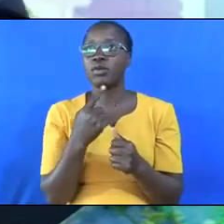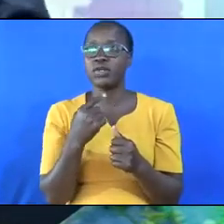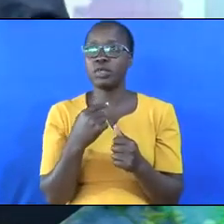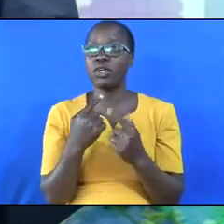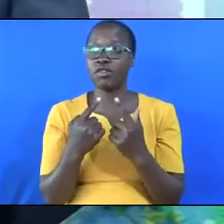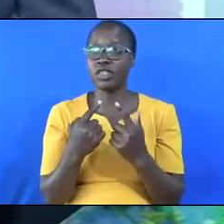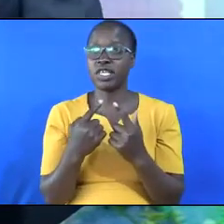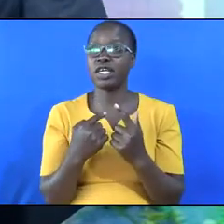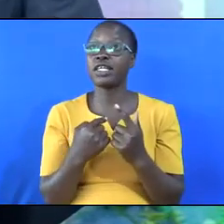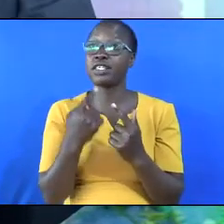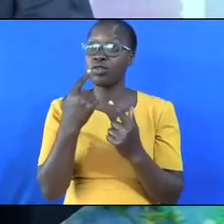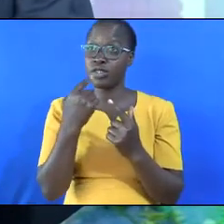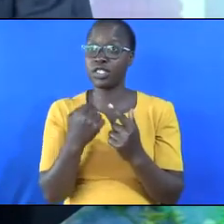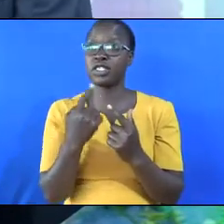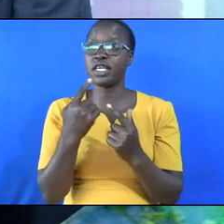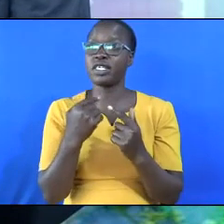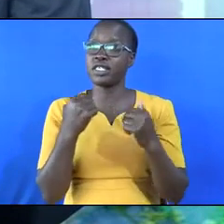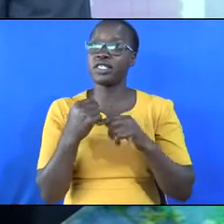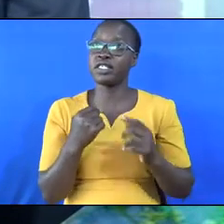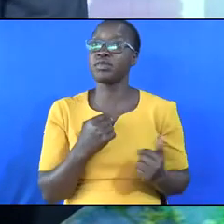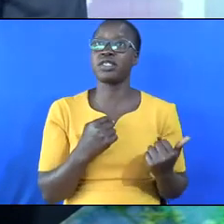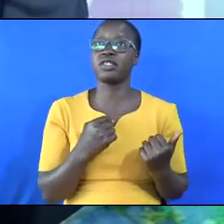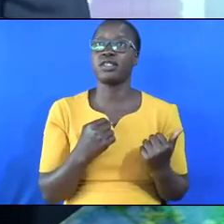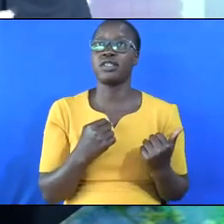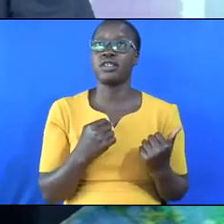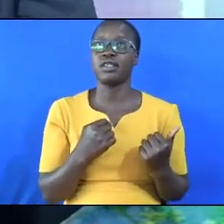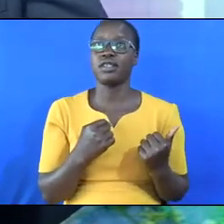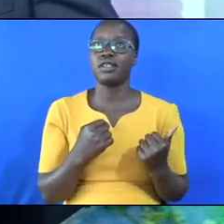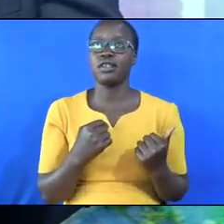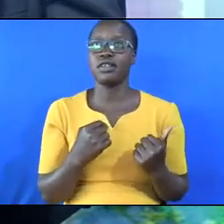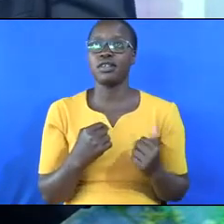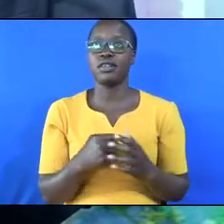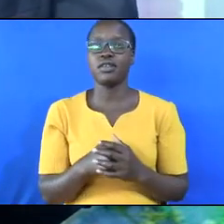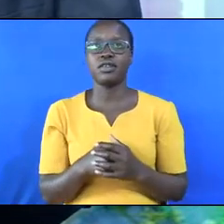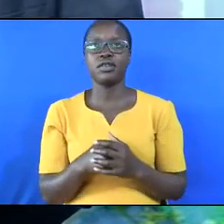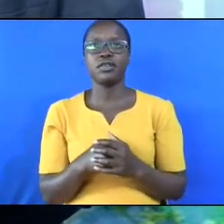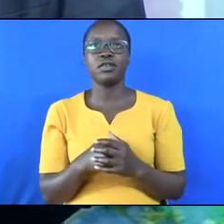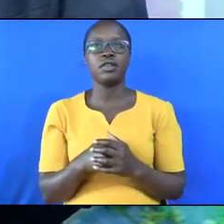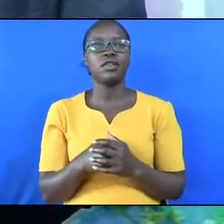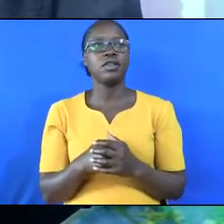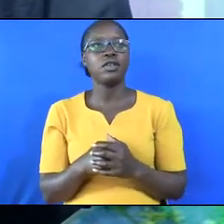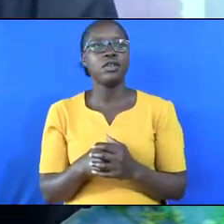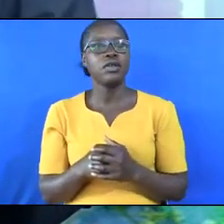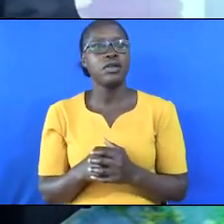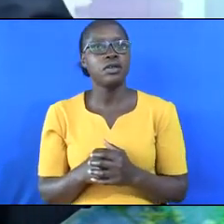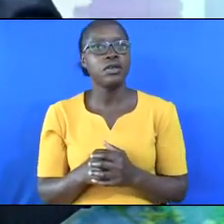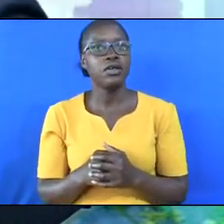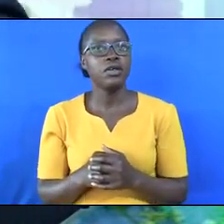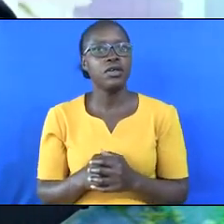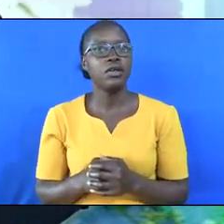you, there's no human being who can get rid of corruption. No human being.